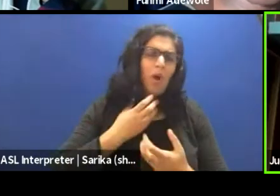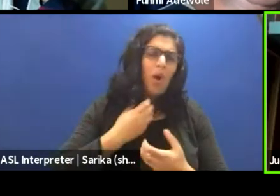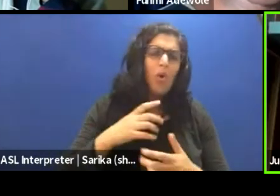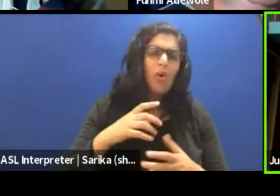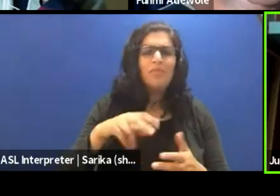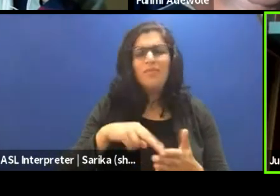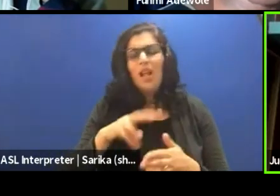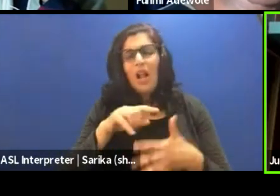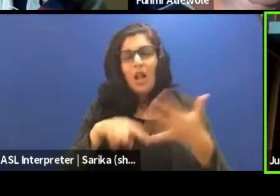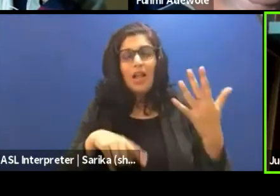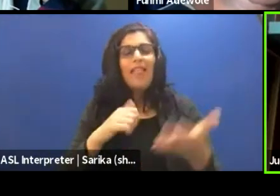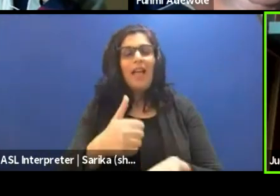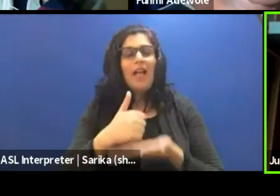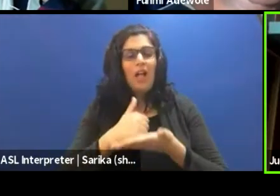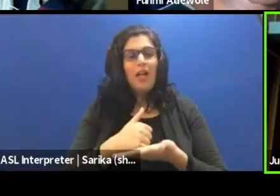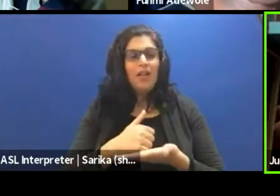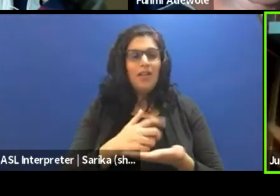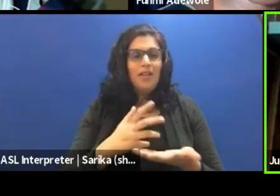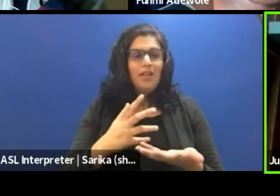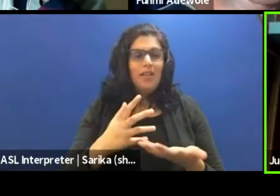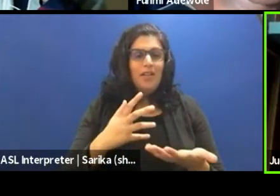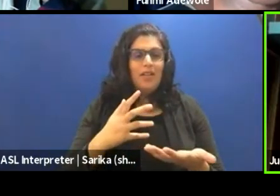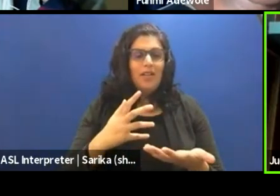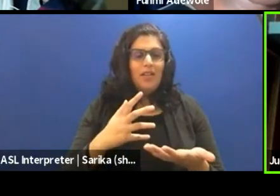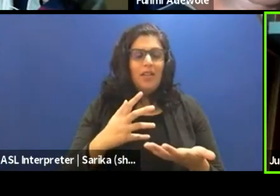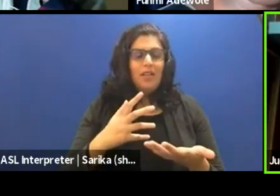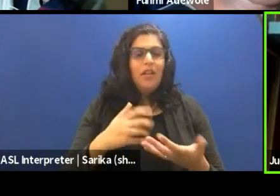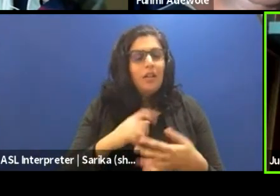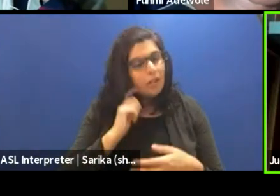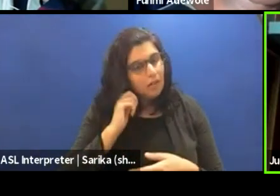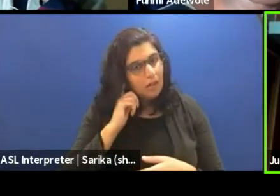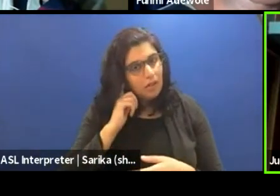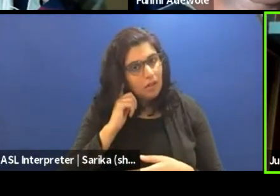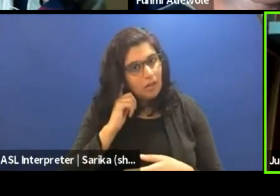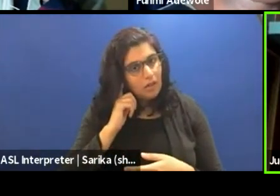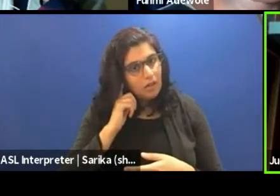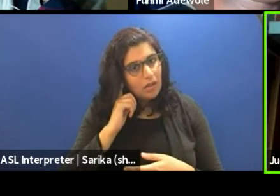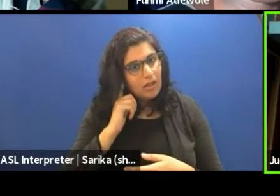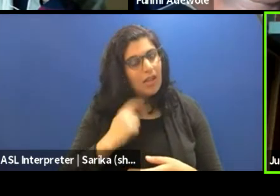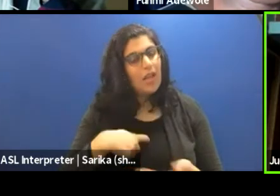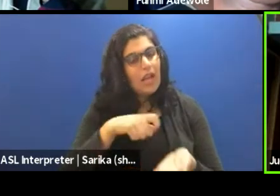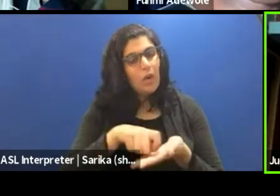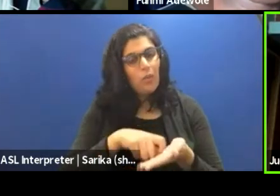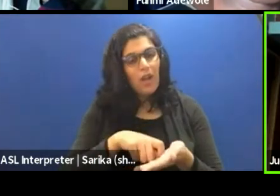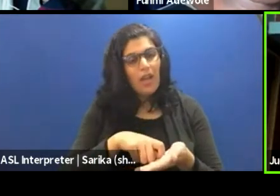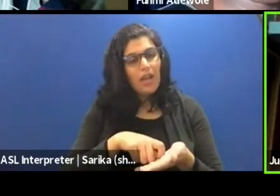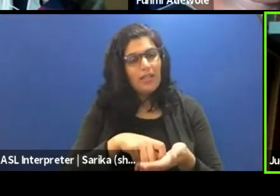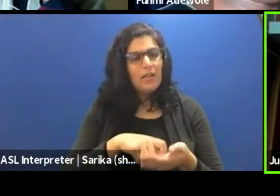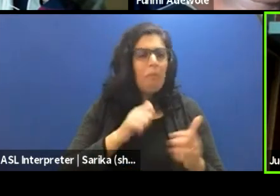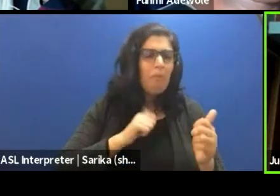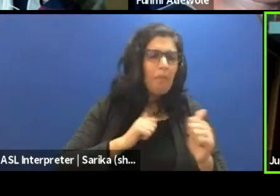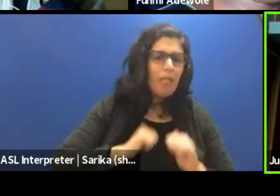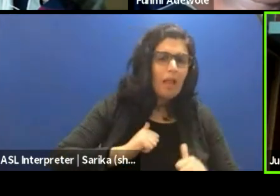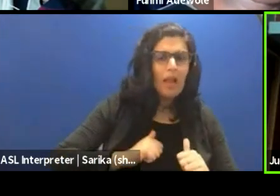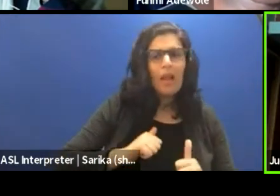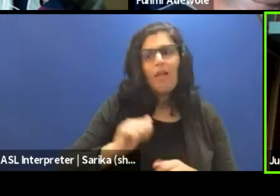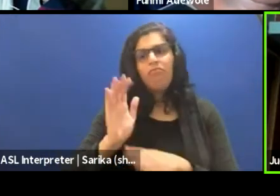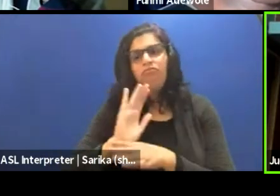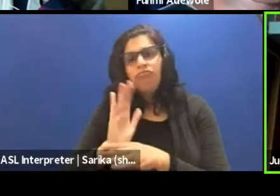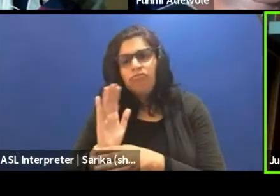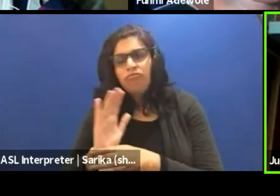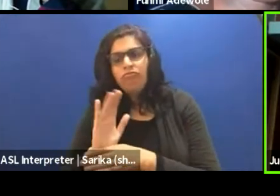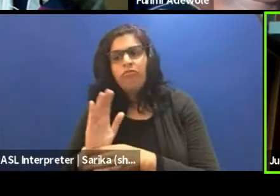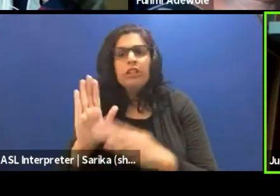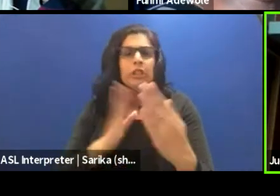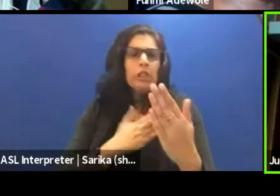So I shouldn't be like a guinea pig because I think I'm pretty strange. Well, so because I write all this, I write plays, I write films, I write songs, I